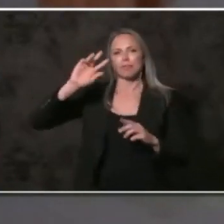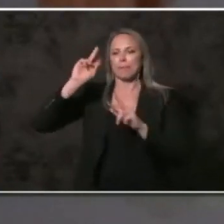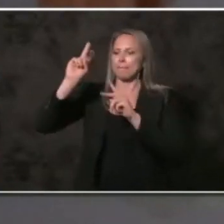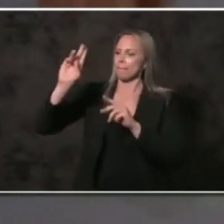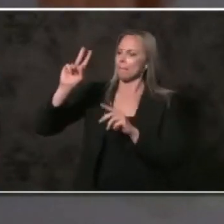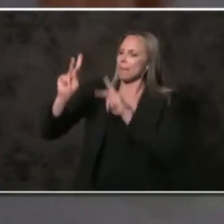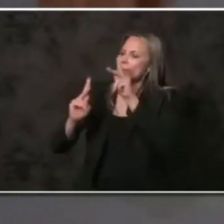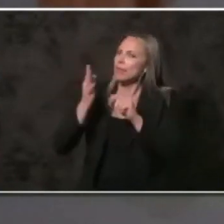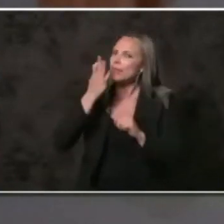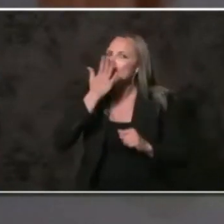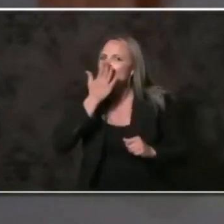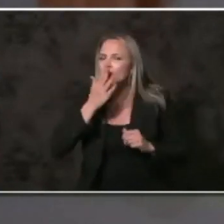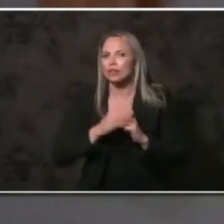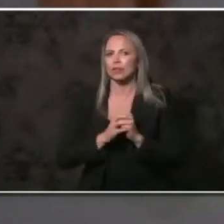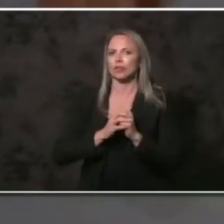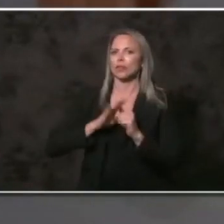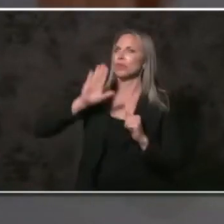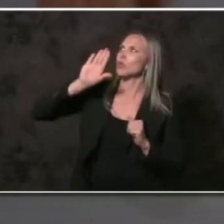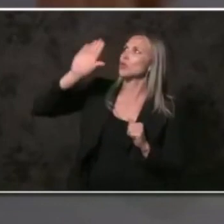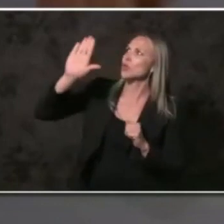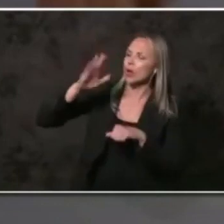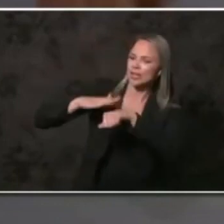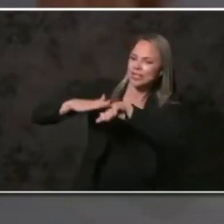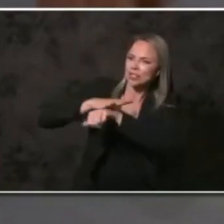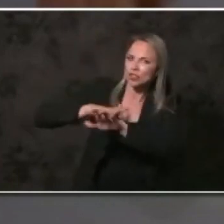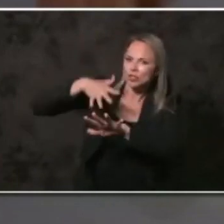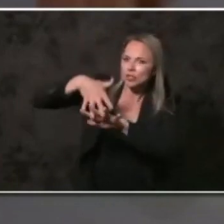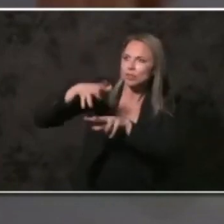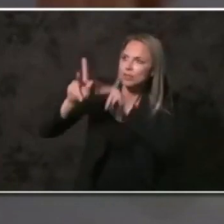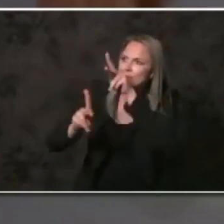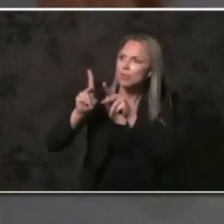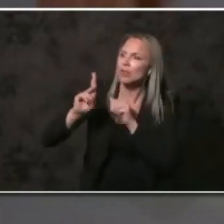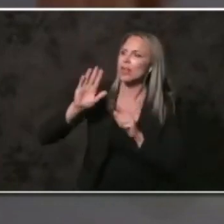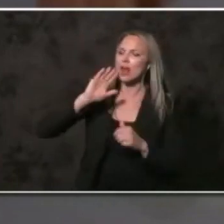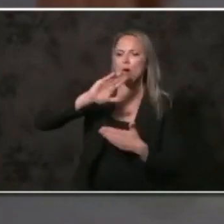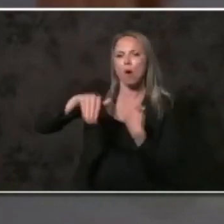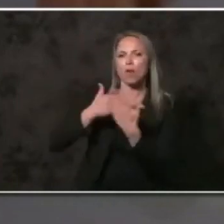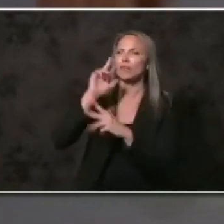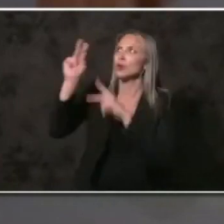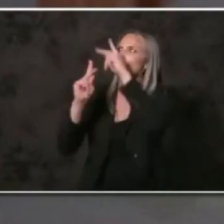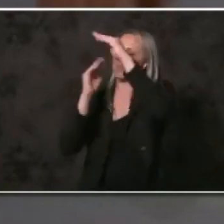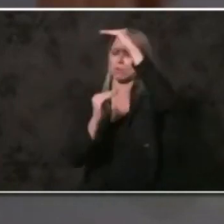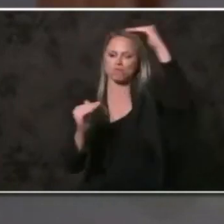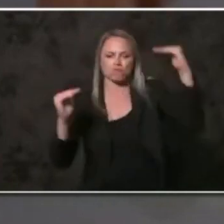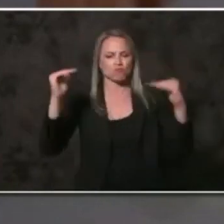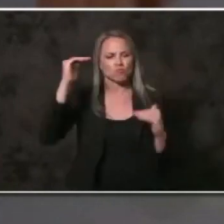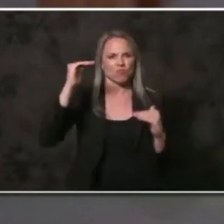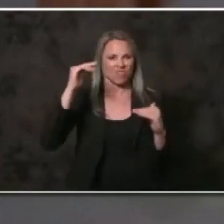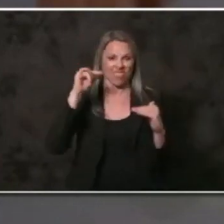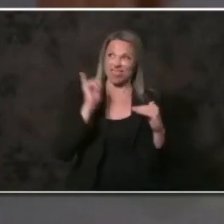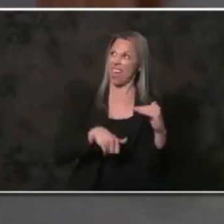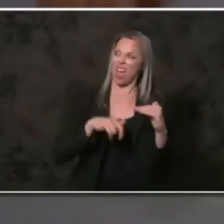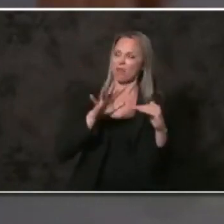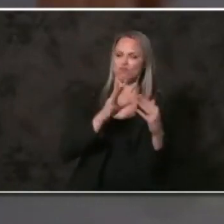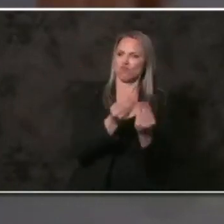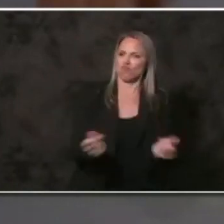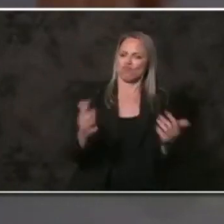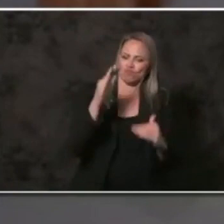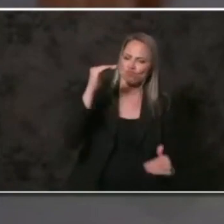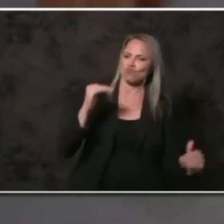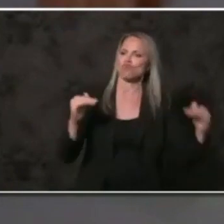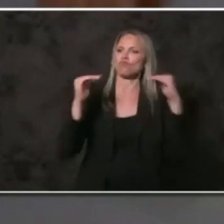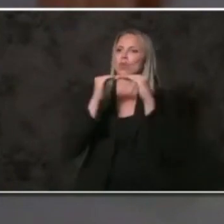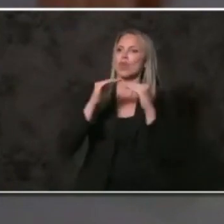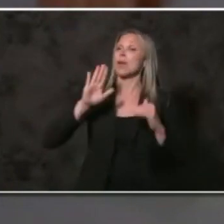for your people of color, your indigenous people, and all your people, our neighbors, whose ethnic